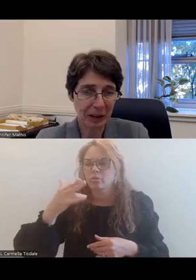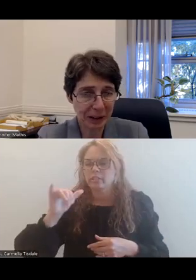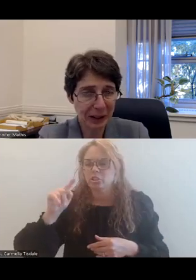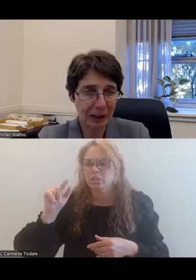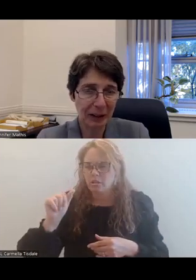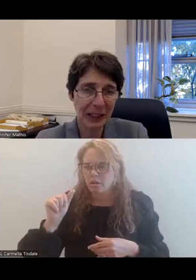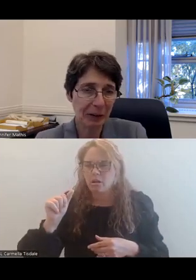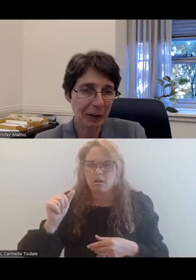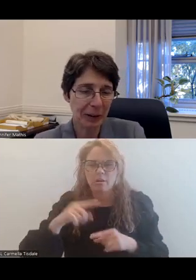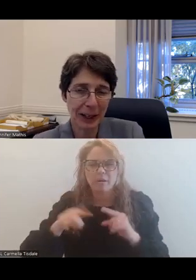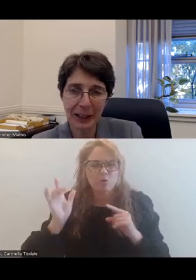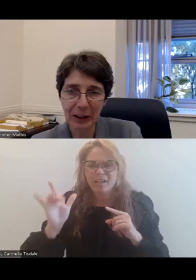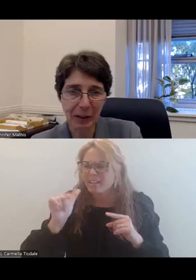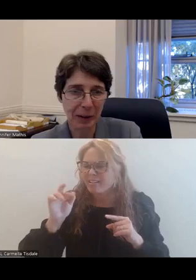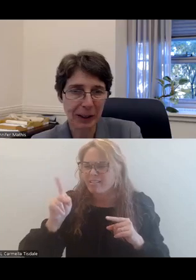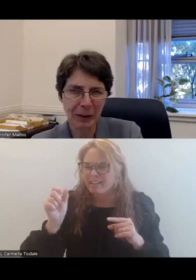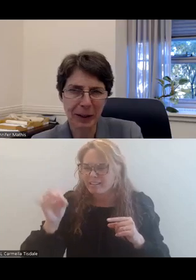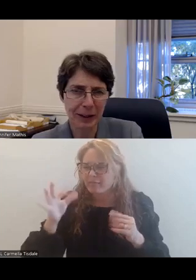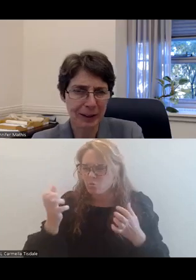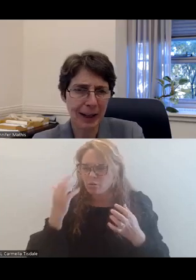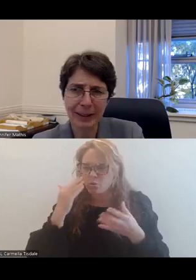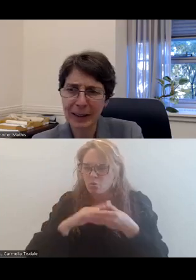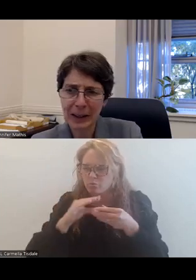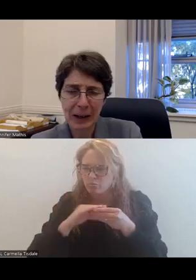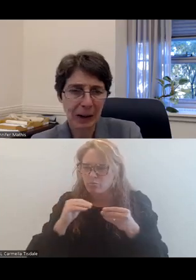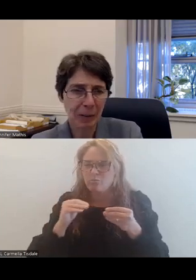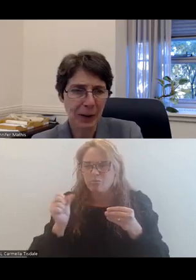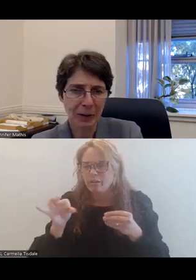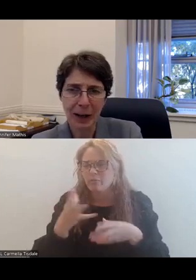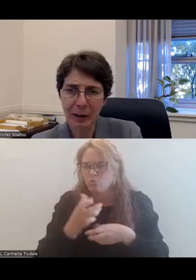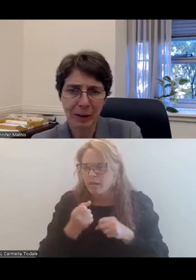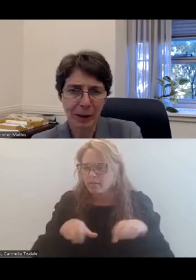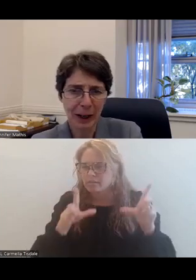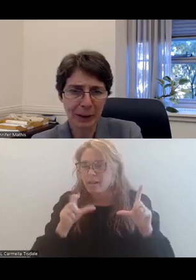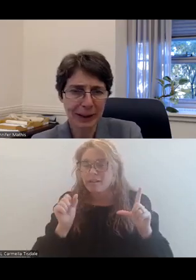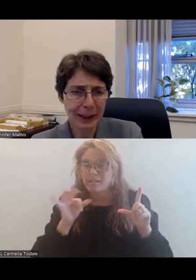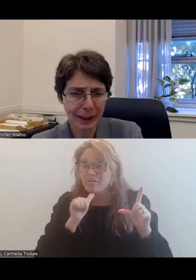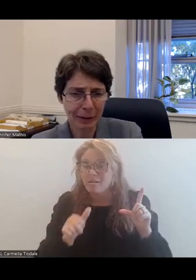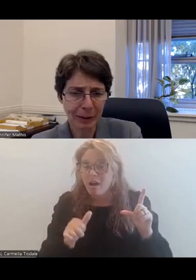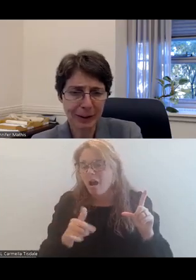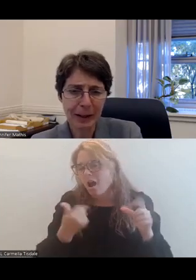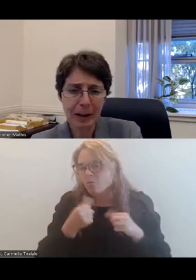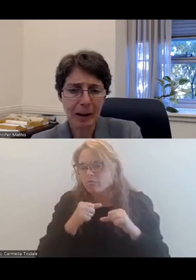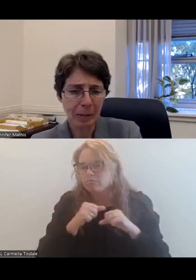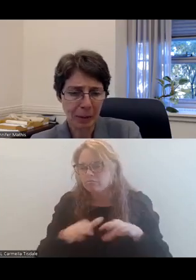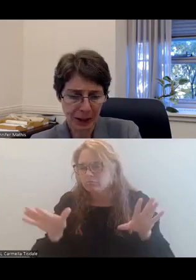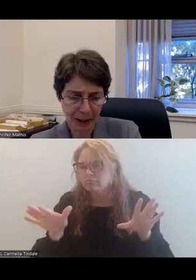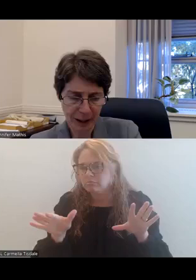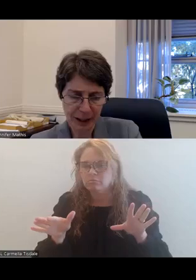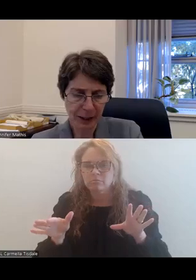click on the link if you would like, if you get the slides. If not, I will happily send it to folks.